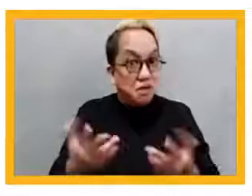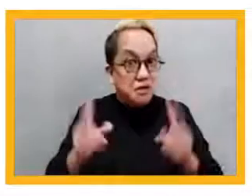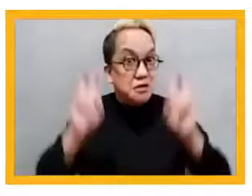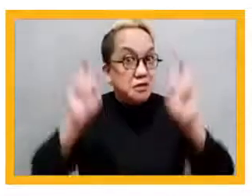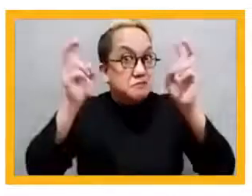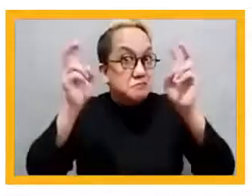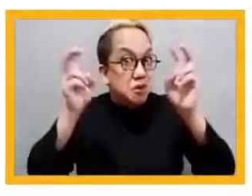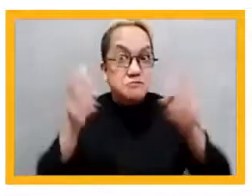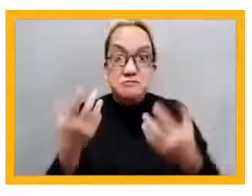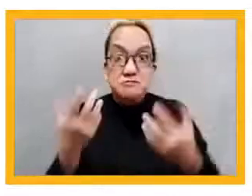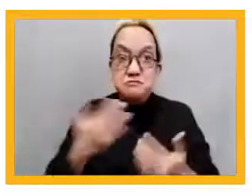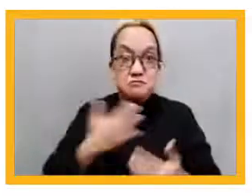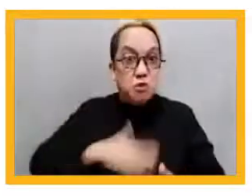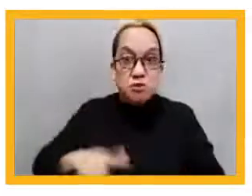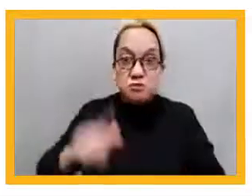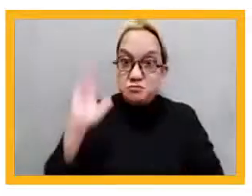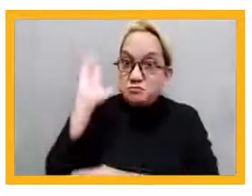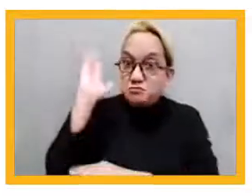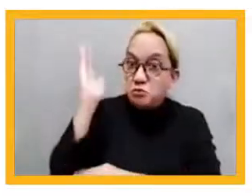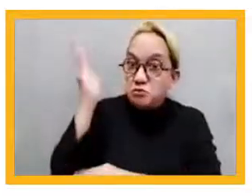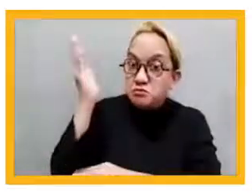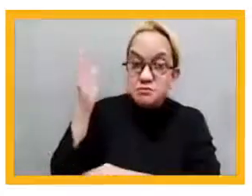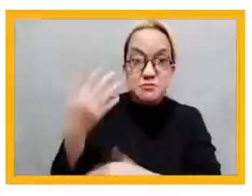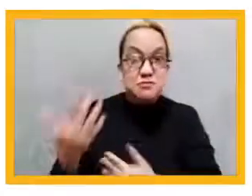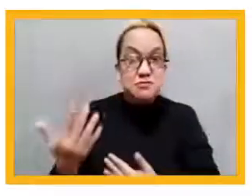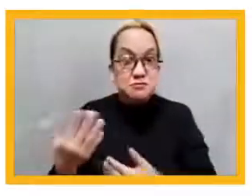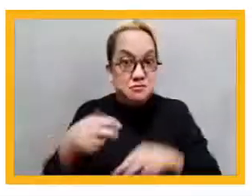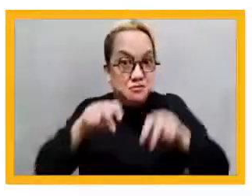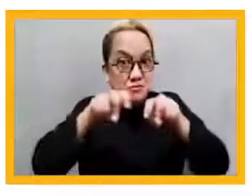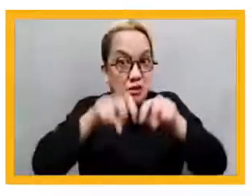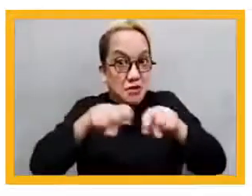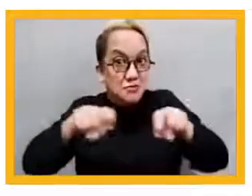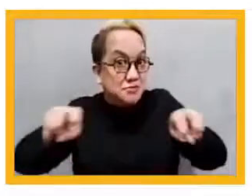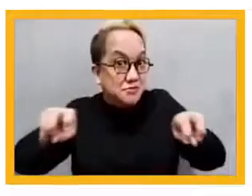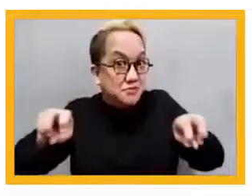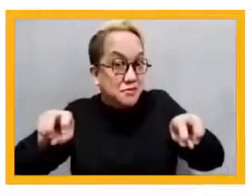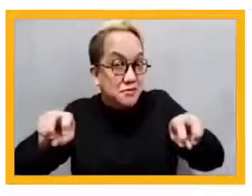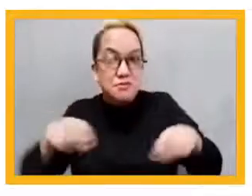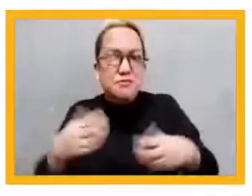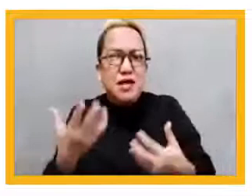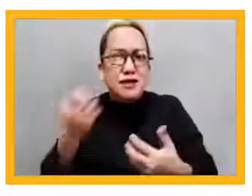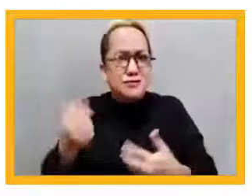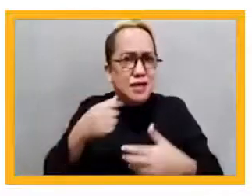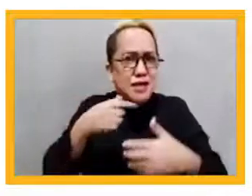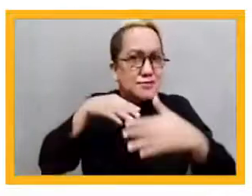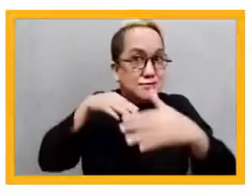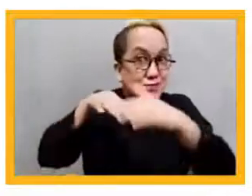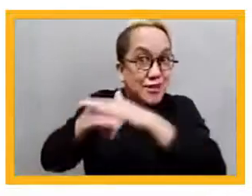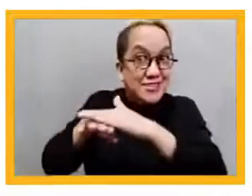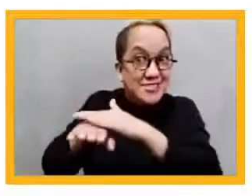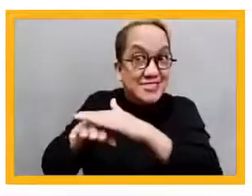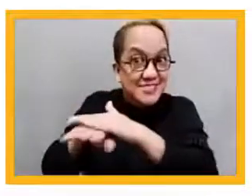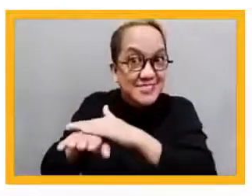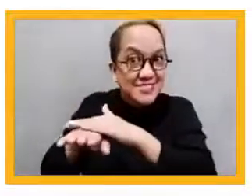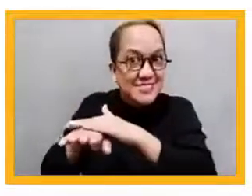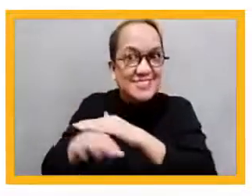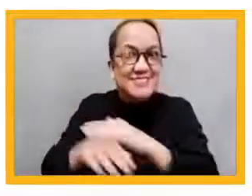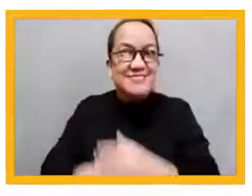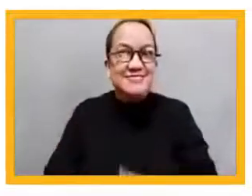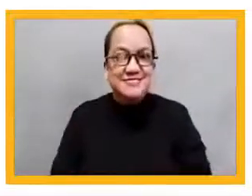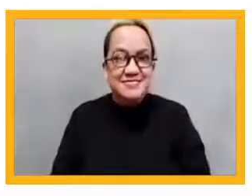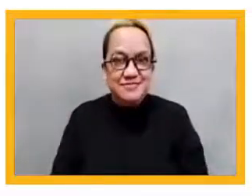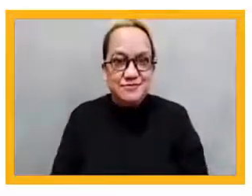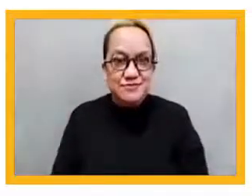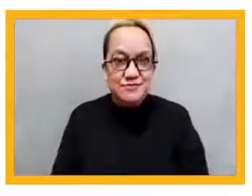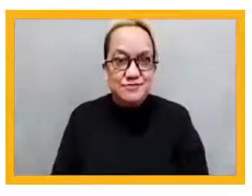option, ease of registration and access the forum program. Or if we could also ask you as